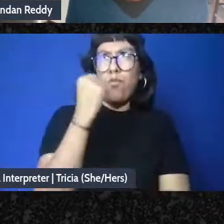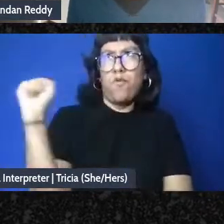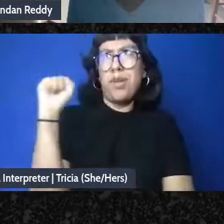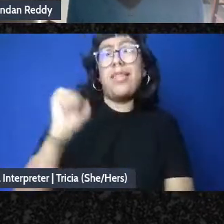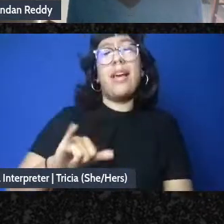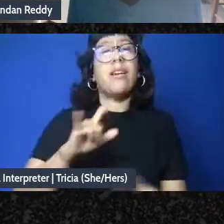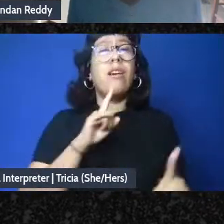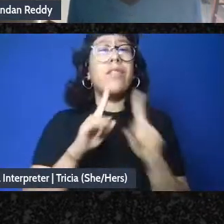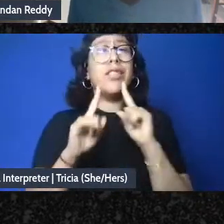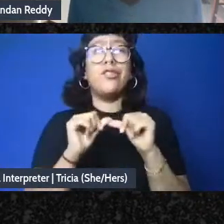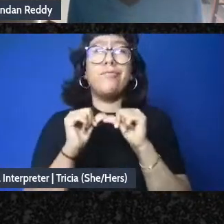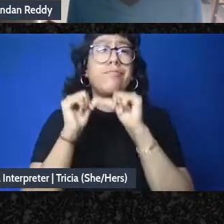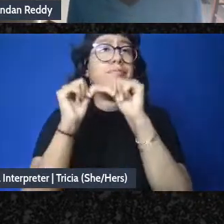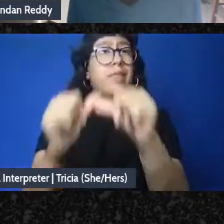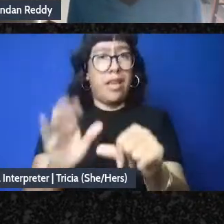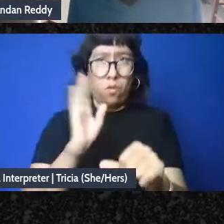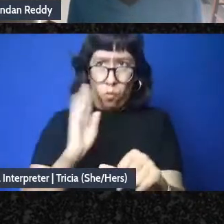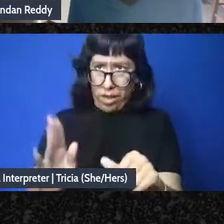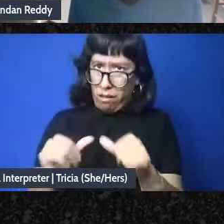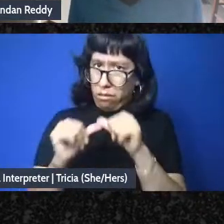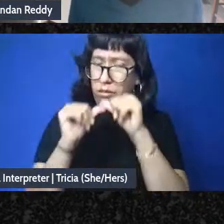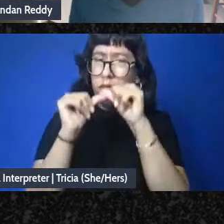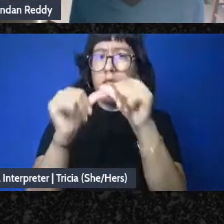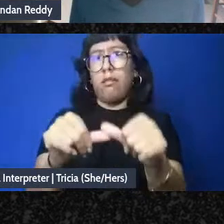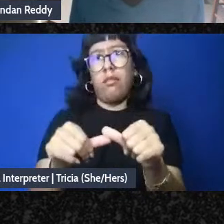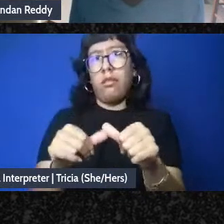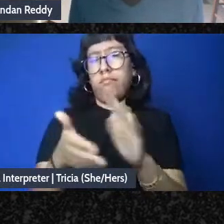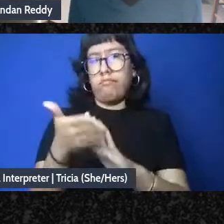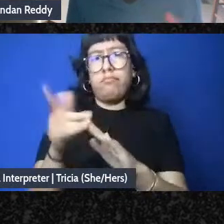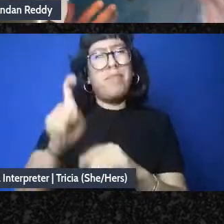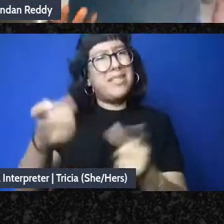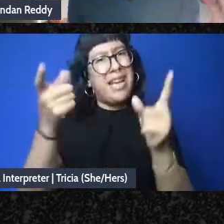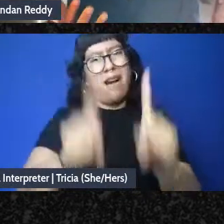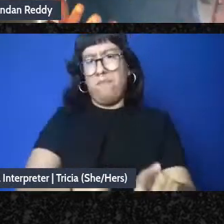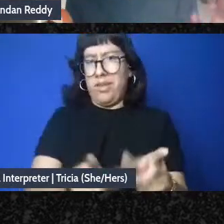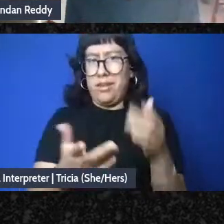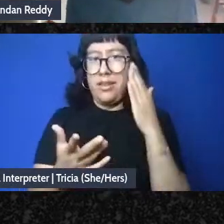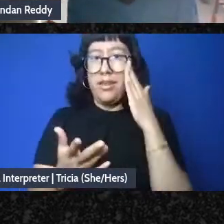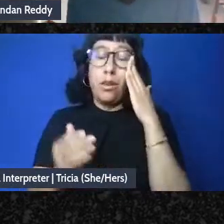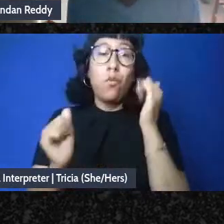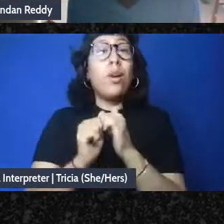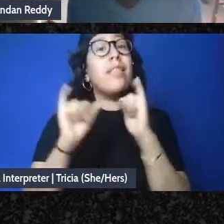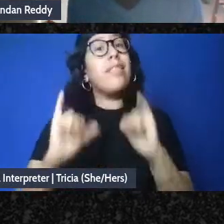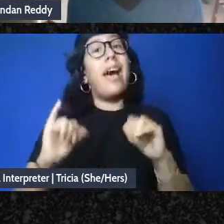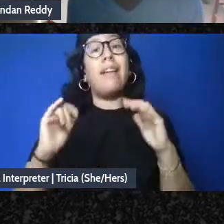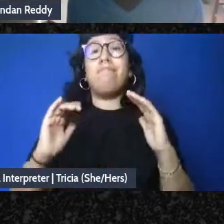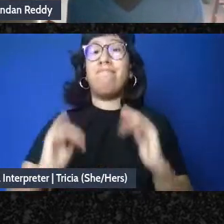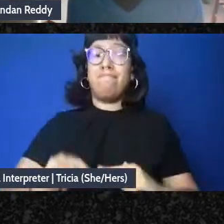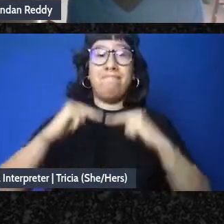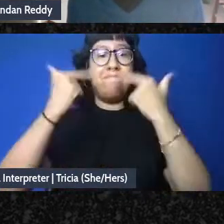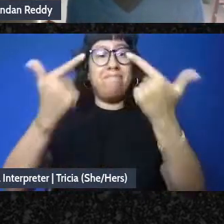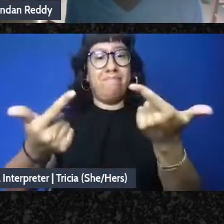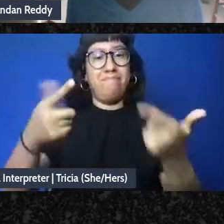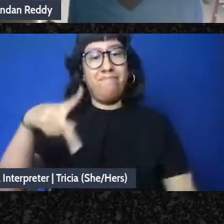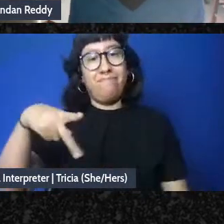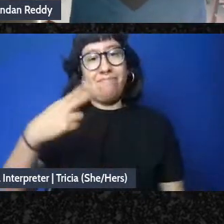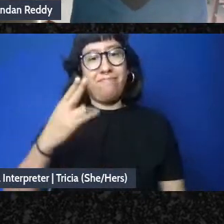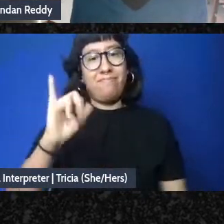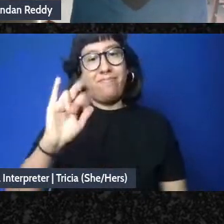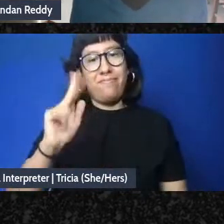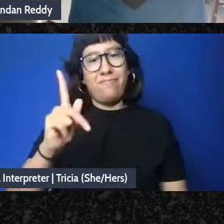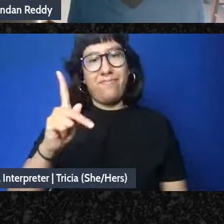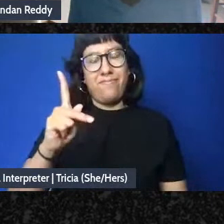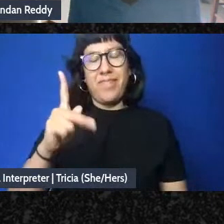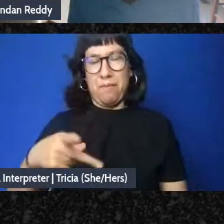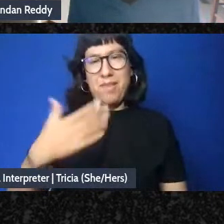ongoing and will continue to happen and needs to happen and with that I will transition it to Philip and we